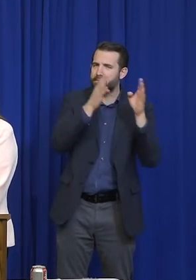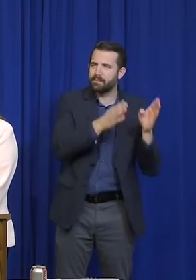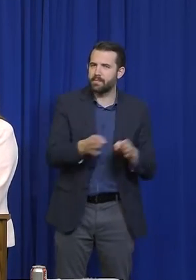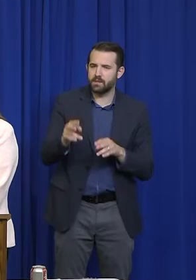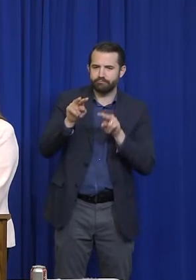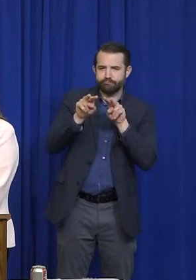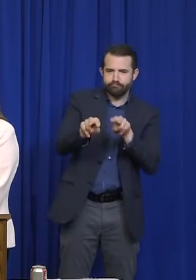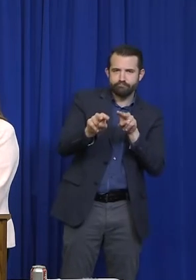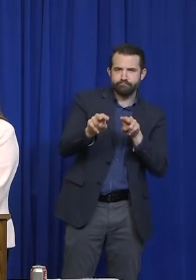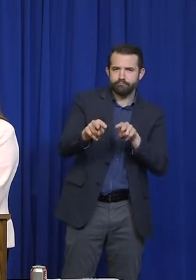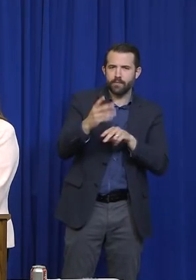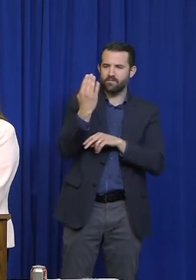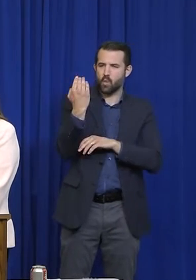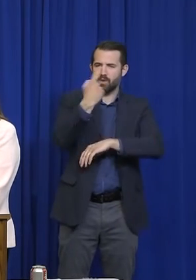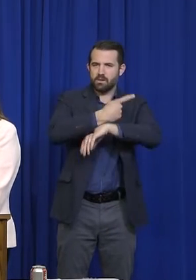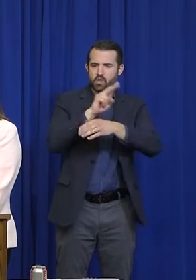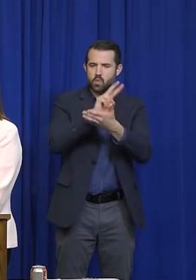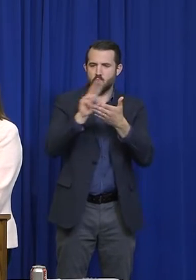season.